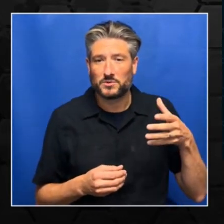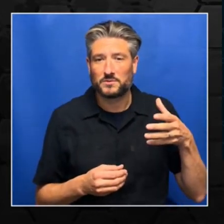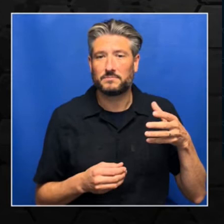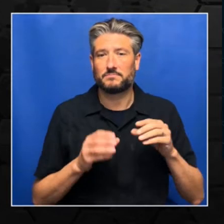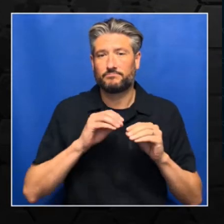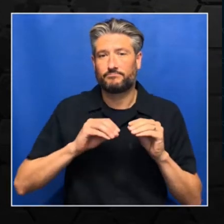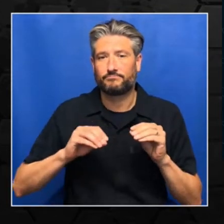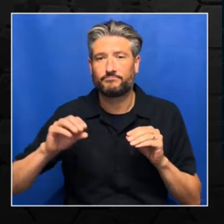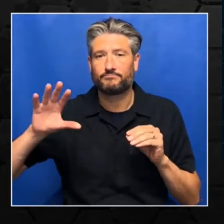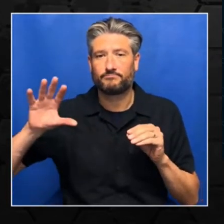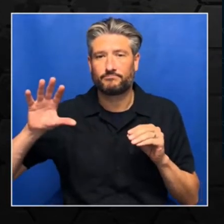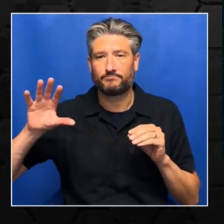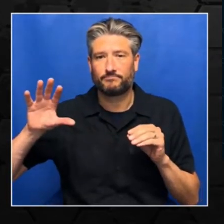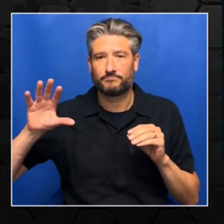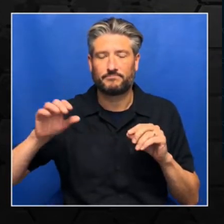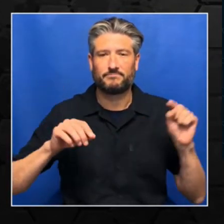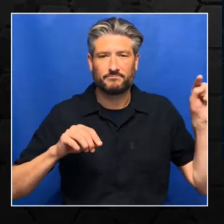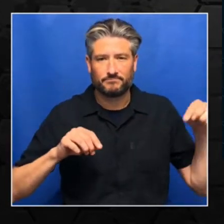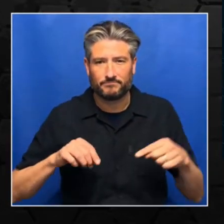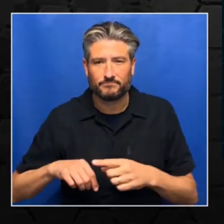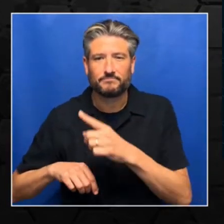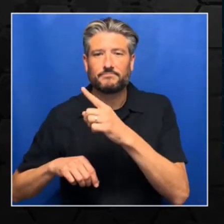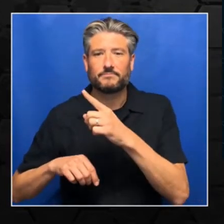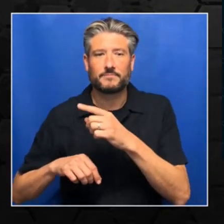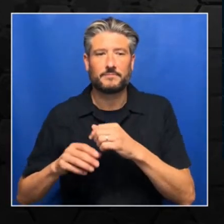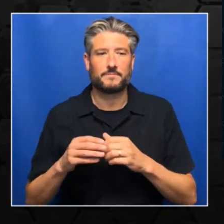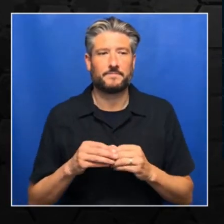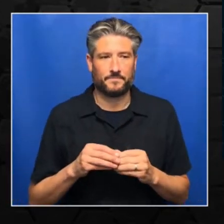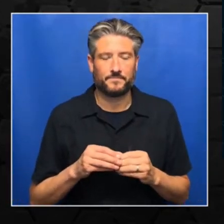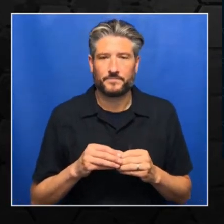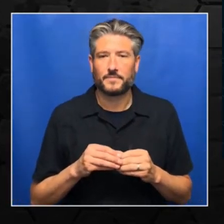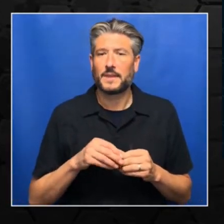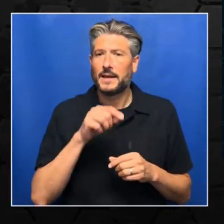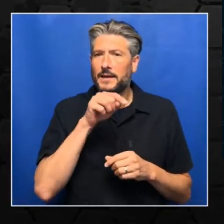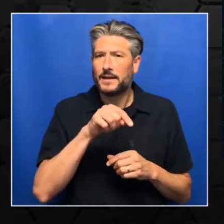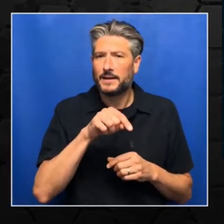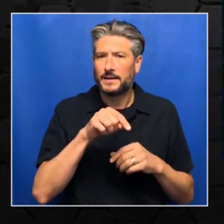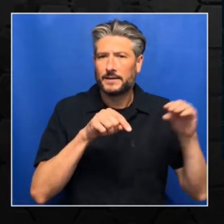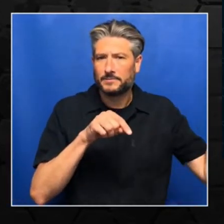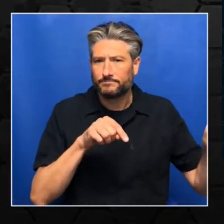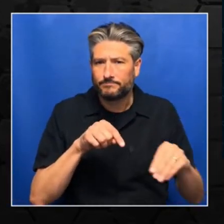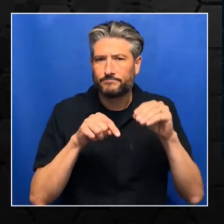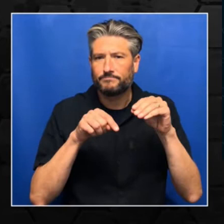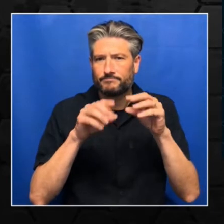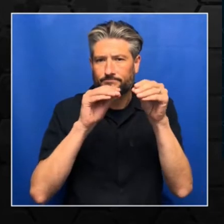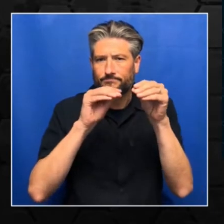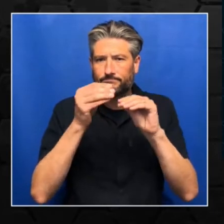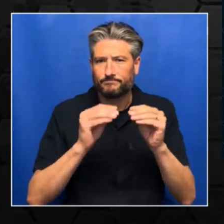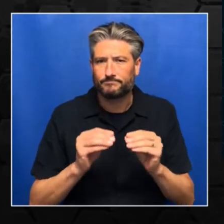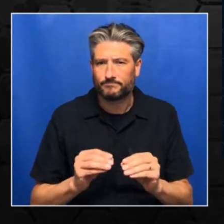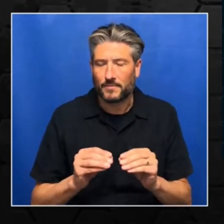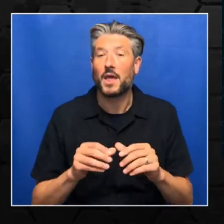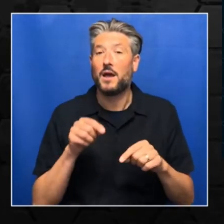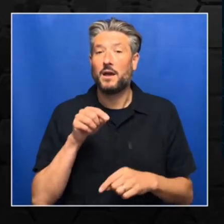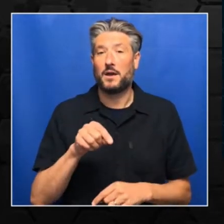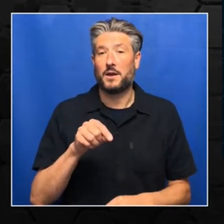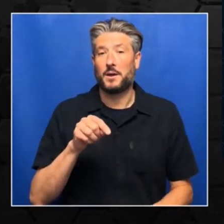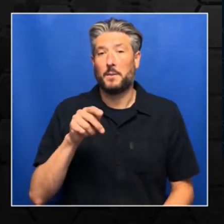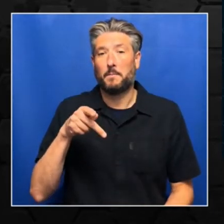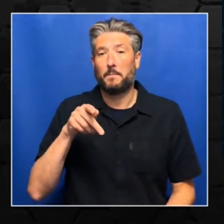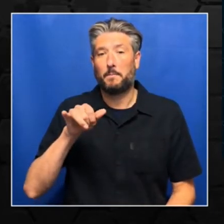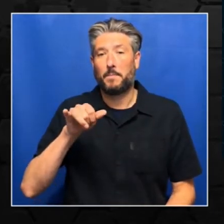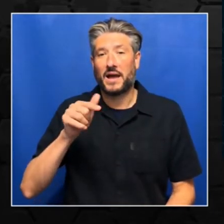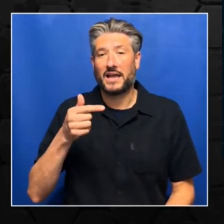between, we are reshaping that dough. So in PyTorch, basically, we